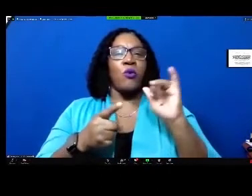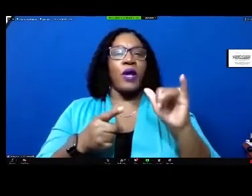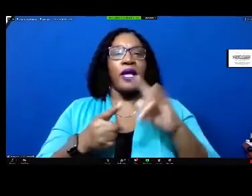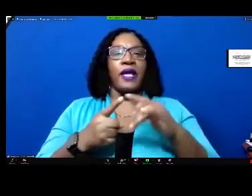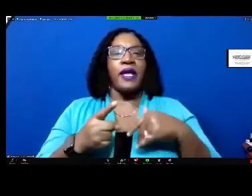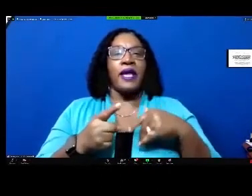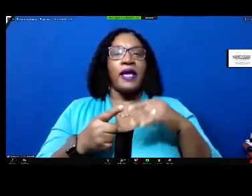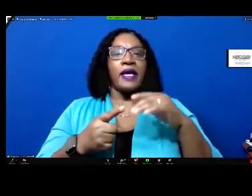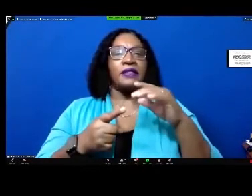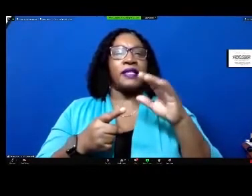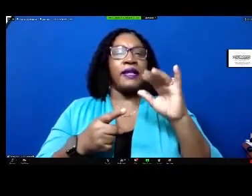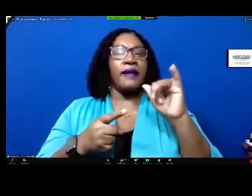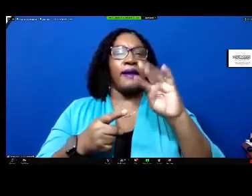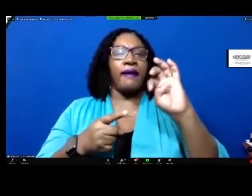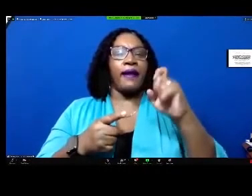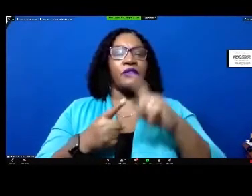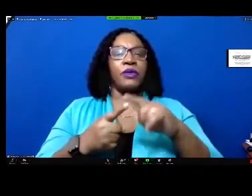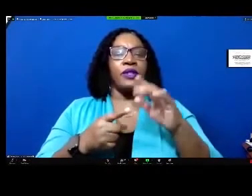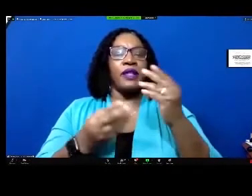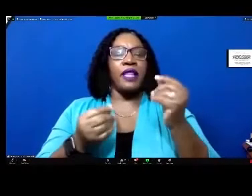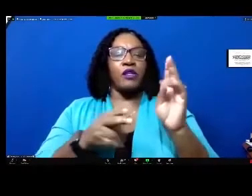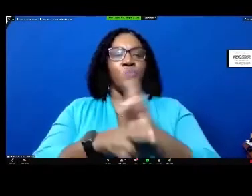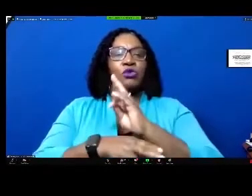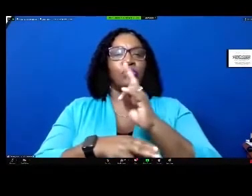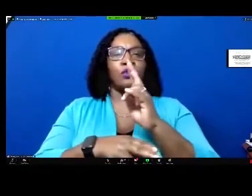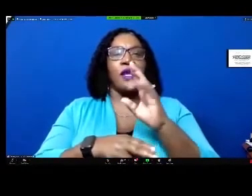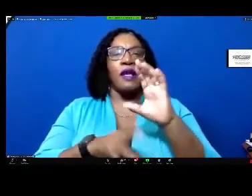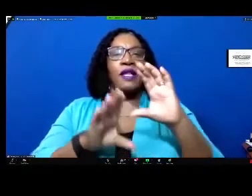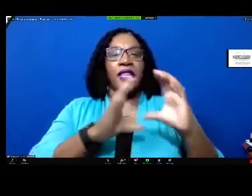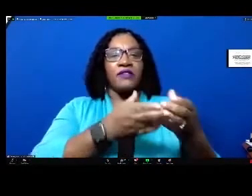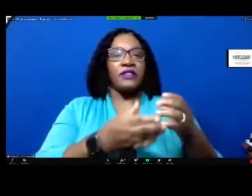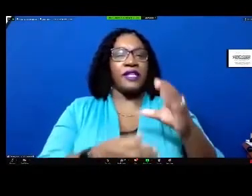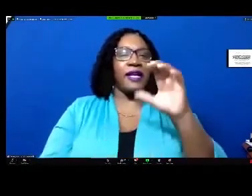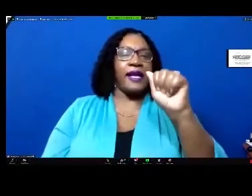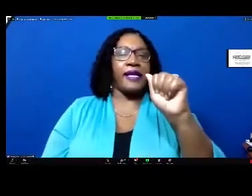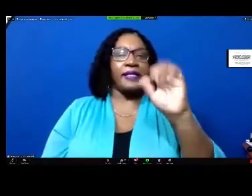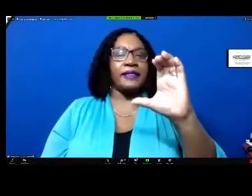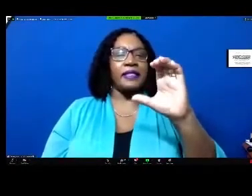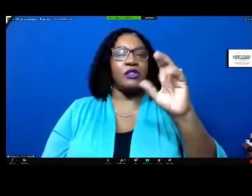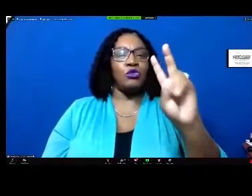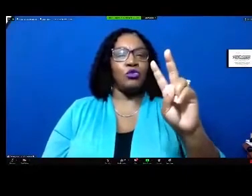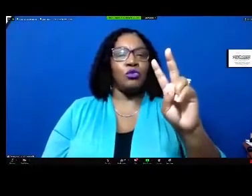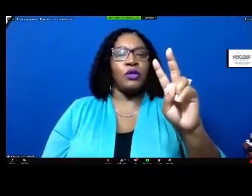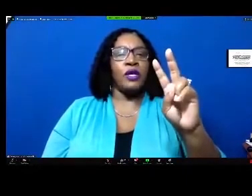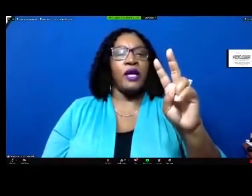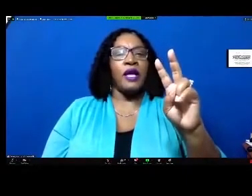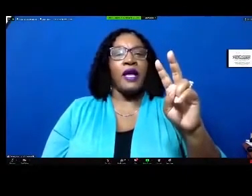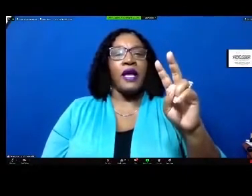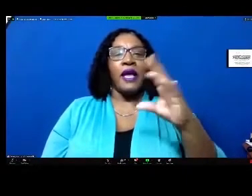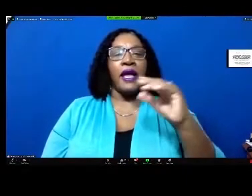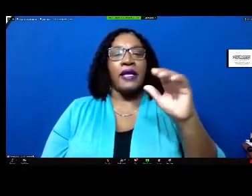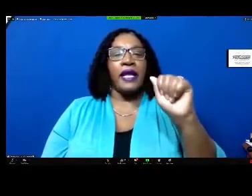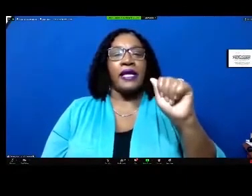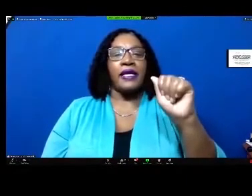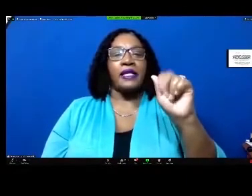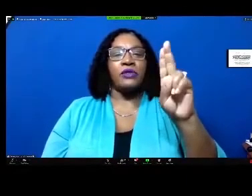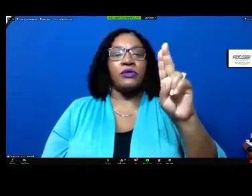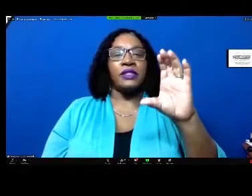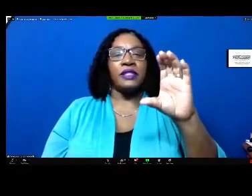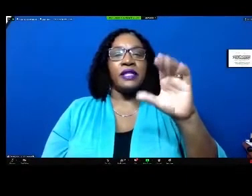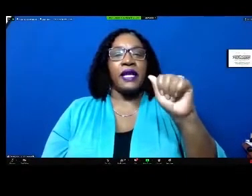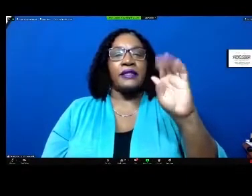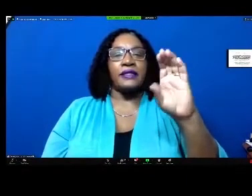request to annex with the land use classification of ac2 and uc ac1 and uc